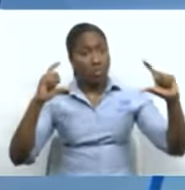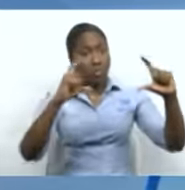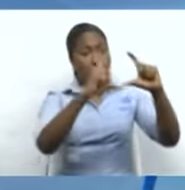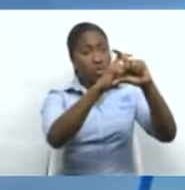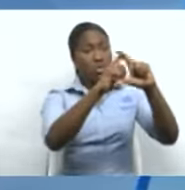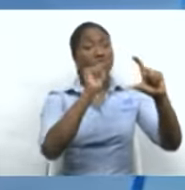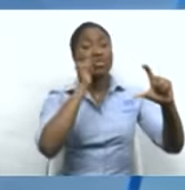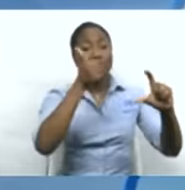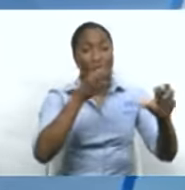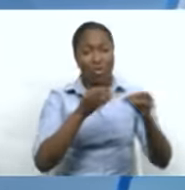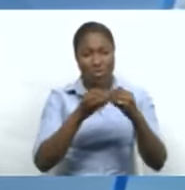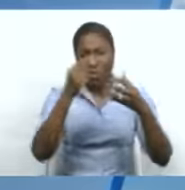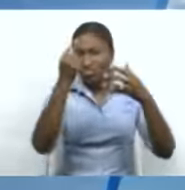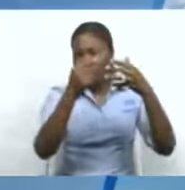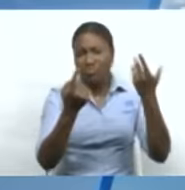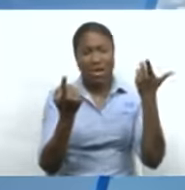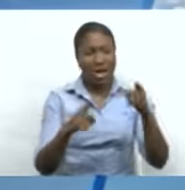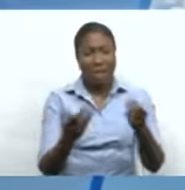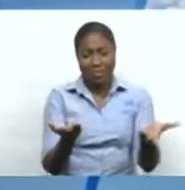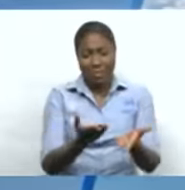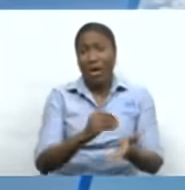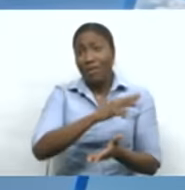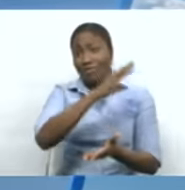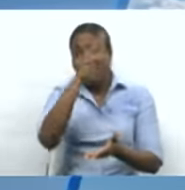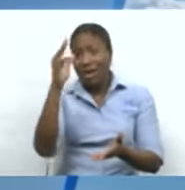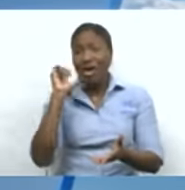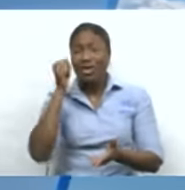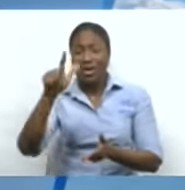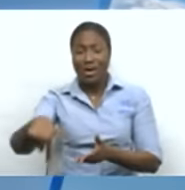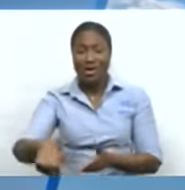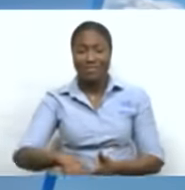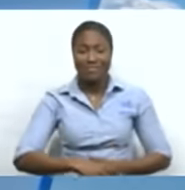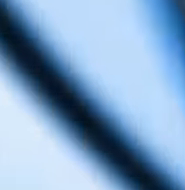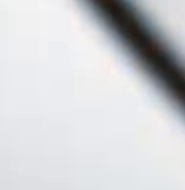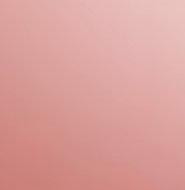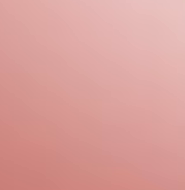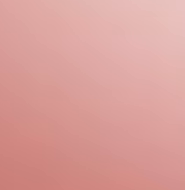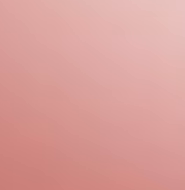I'll have the details on everything happening on the ground and in the skies in tonight's weather forecast.